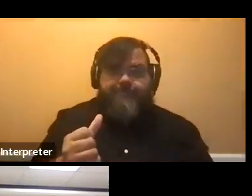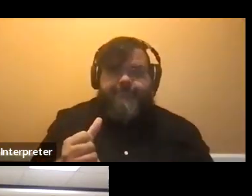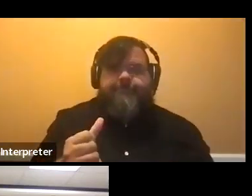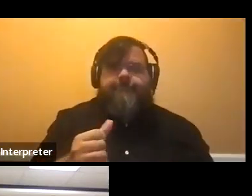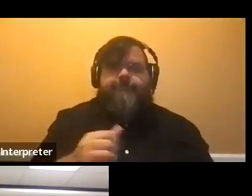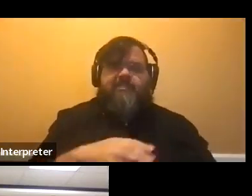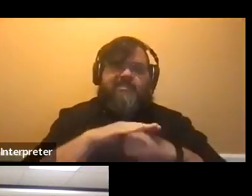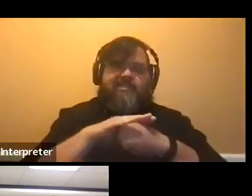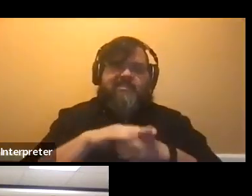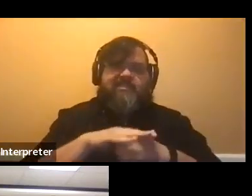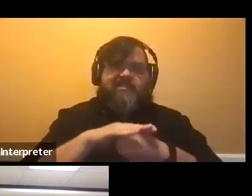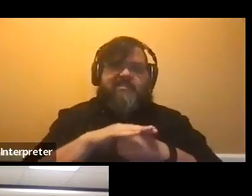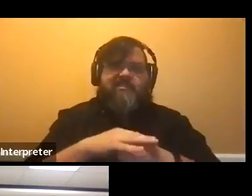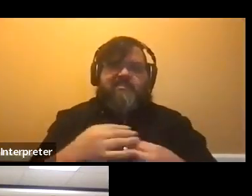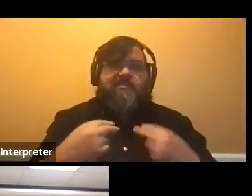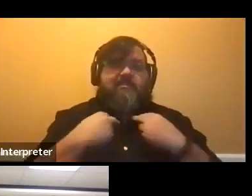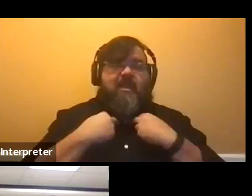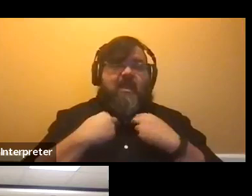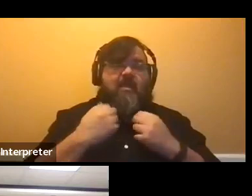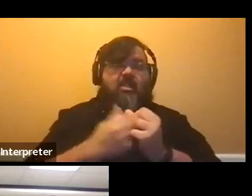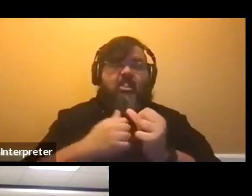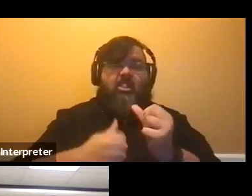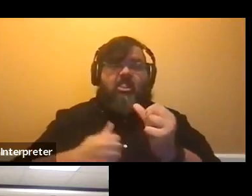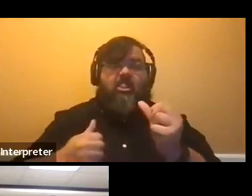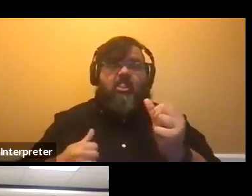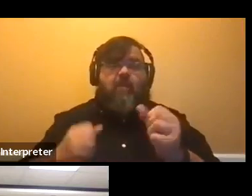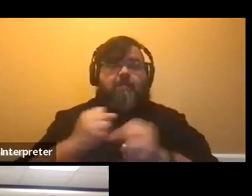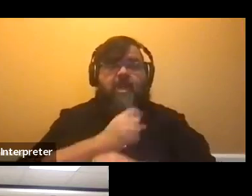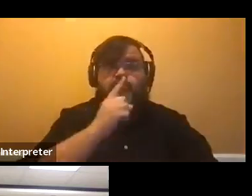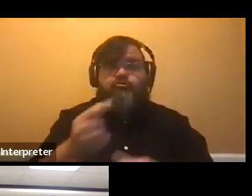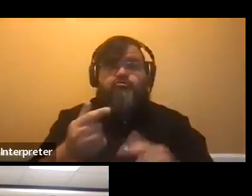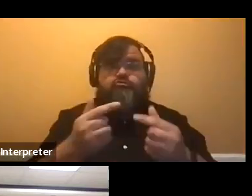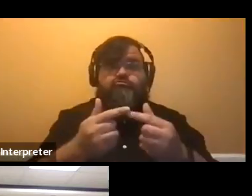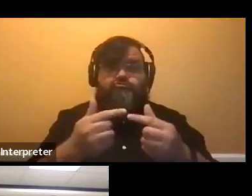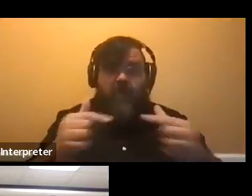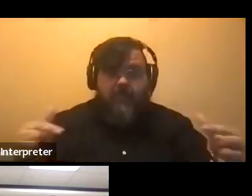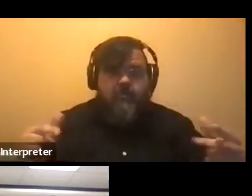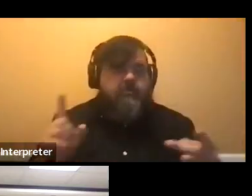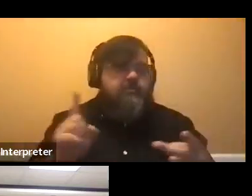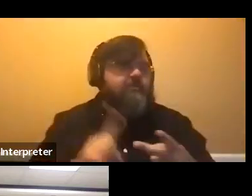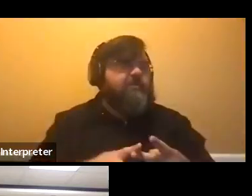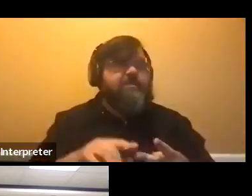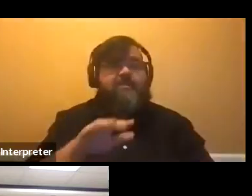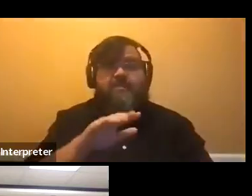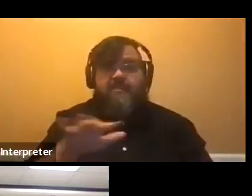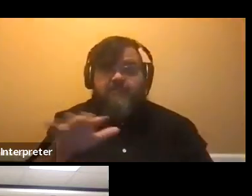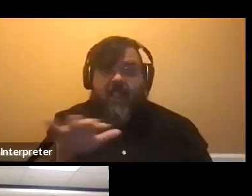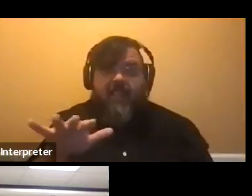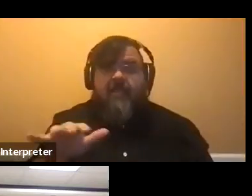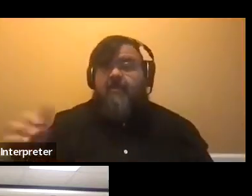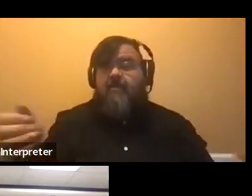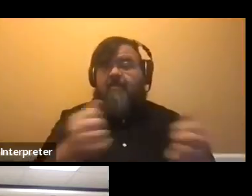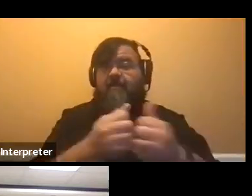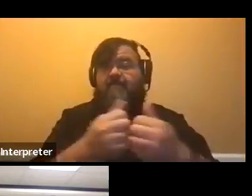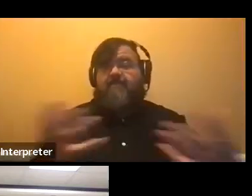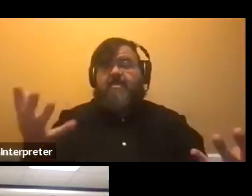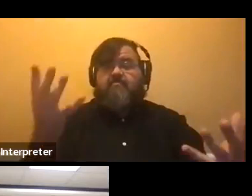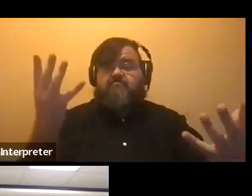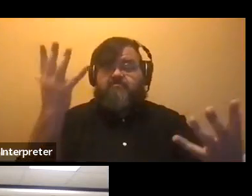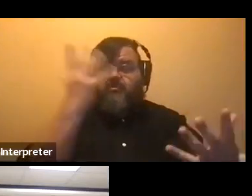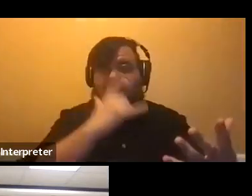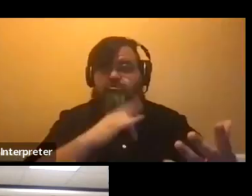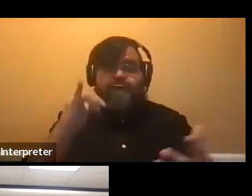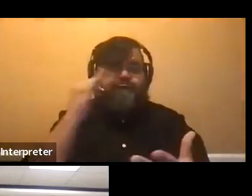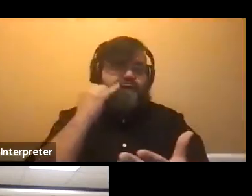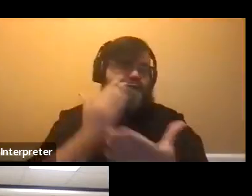kind of behind is making sure you have correct grammar, correct spelling. It sounds kind of like a no brainer, but we, we see resumes all the time with,